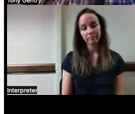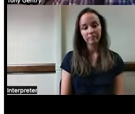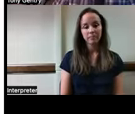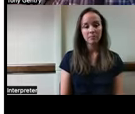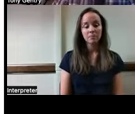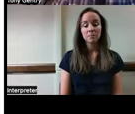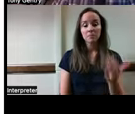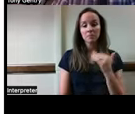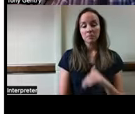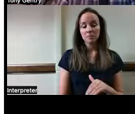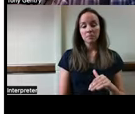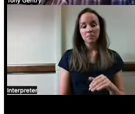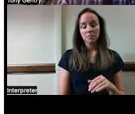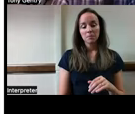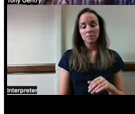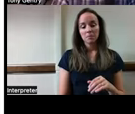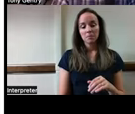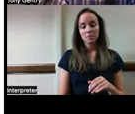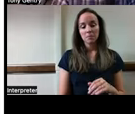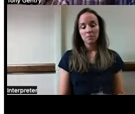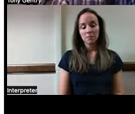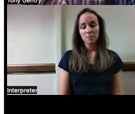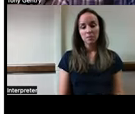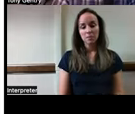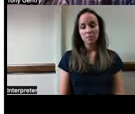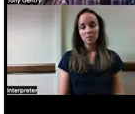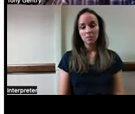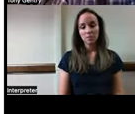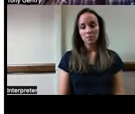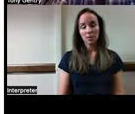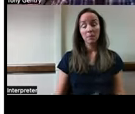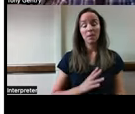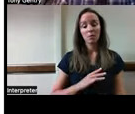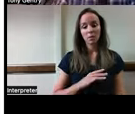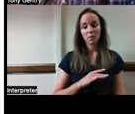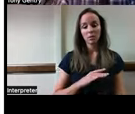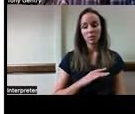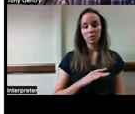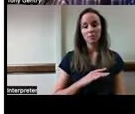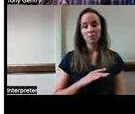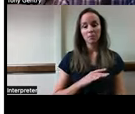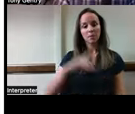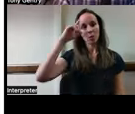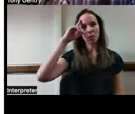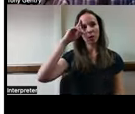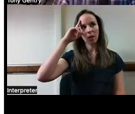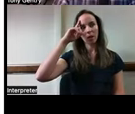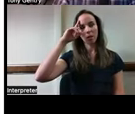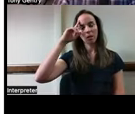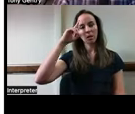And the really wonderful, when you're thinking about this from a tracking perspective,